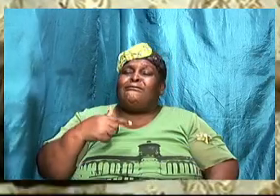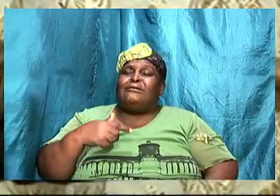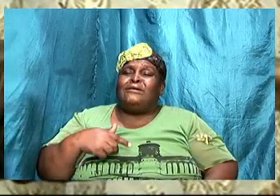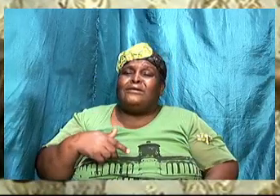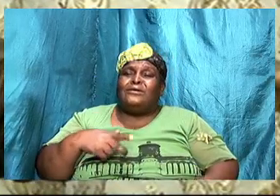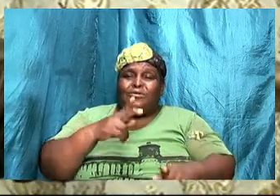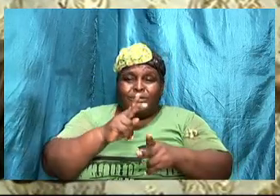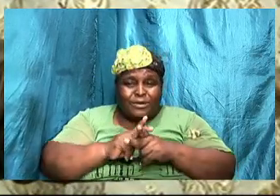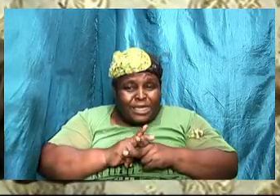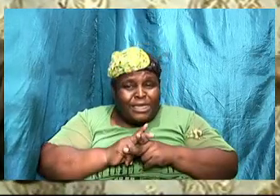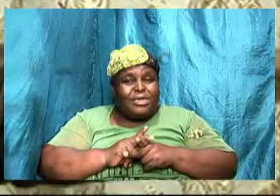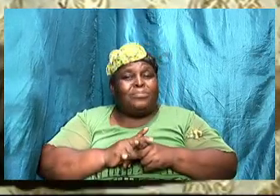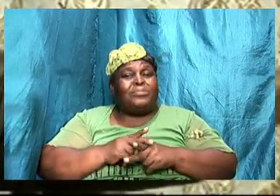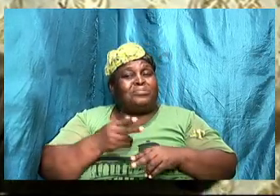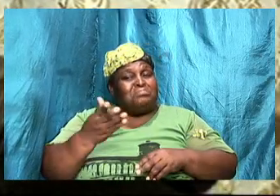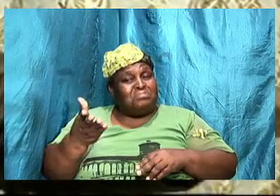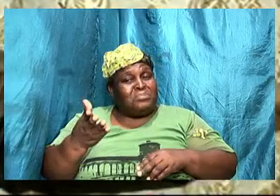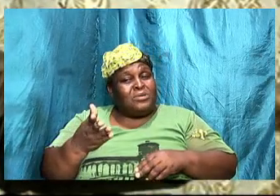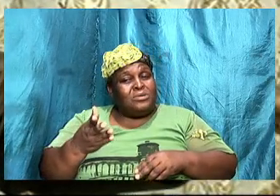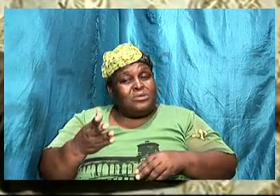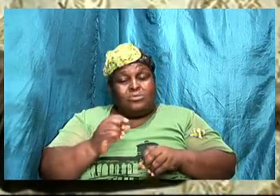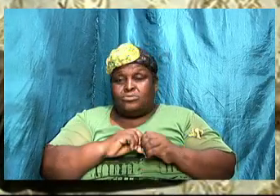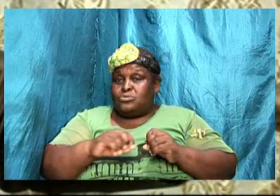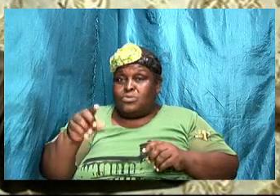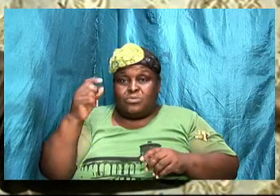keep him so don't think it's one way